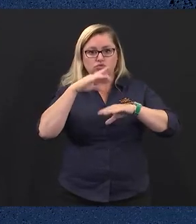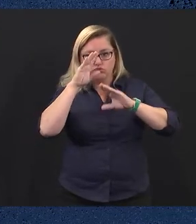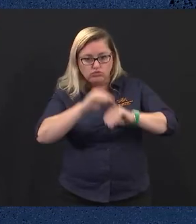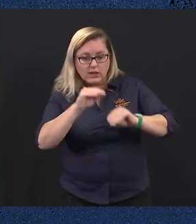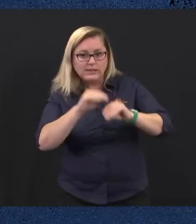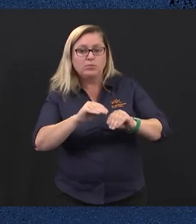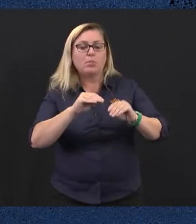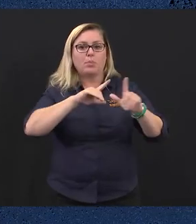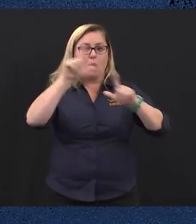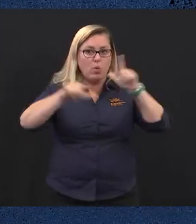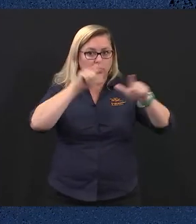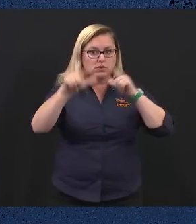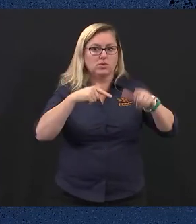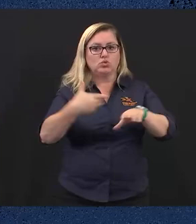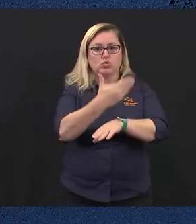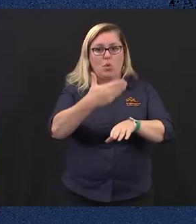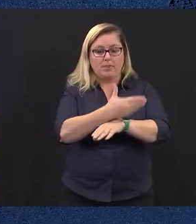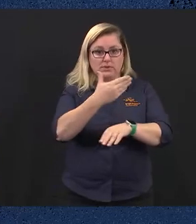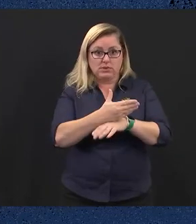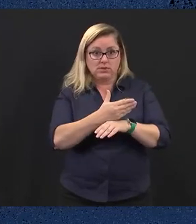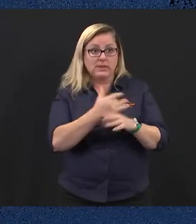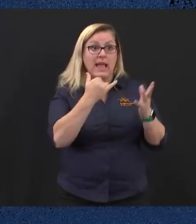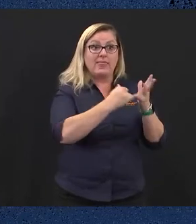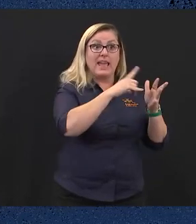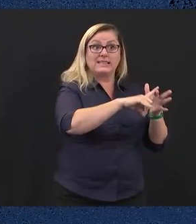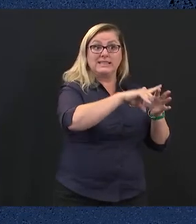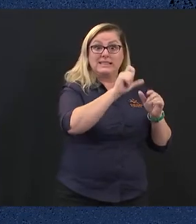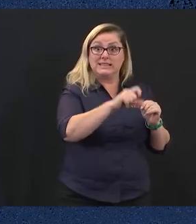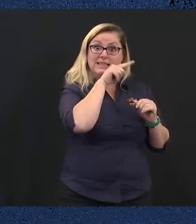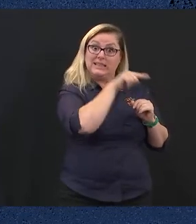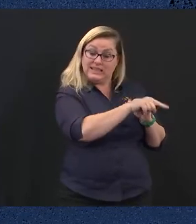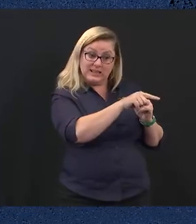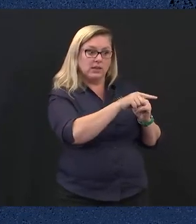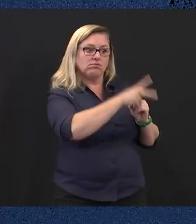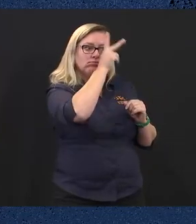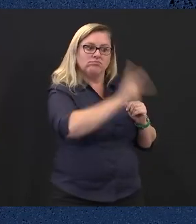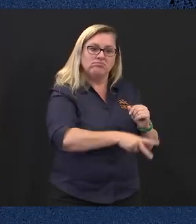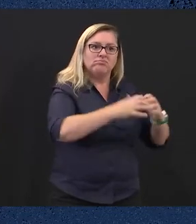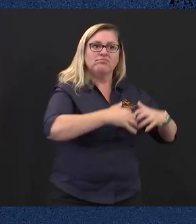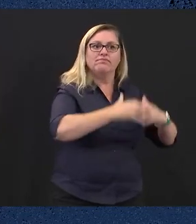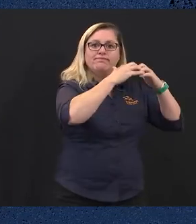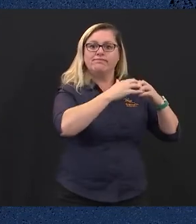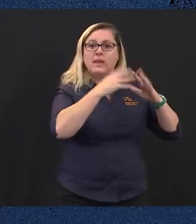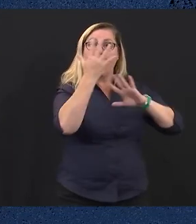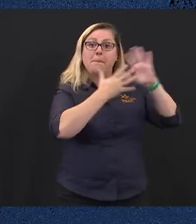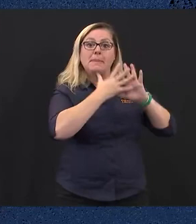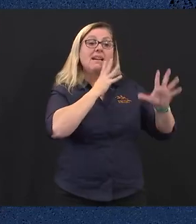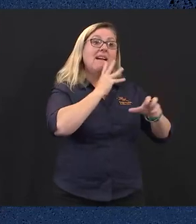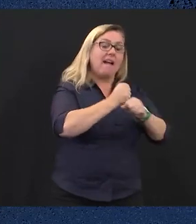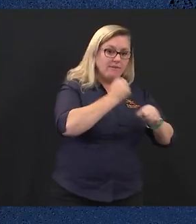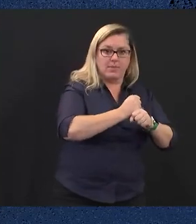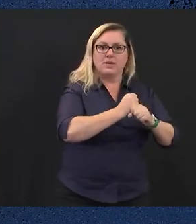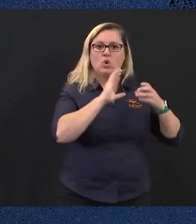SEC. Bringing back the State Electricity Commission will deliver Government ownership of energy generation